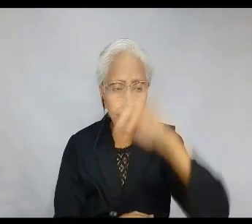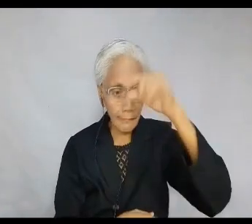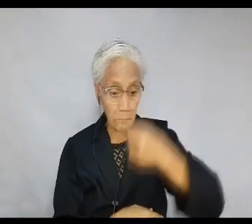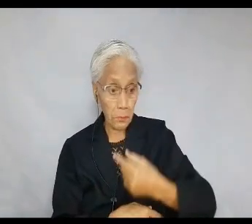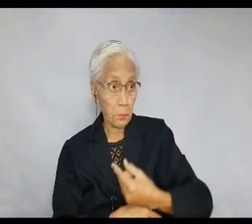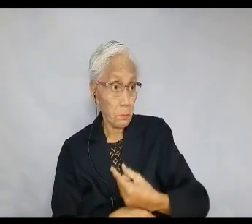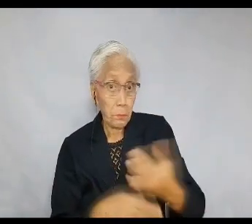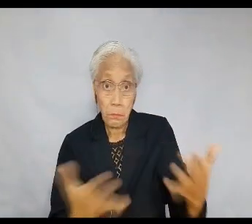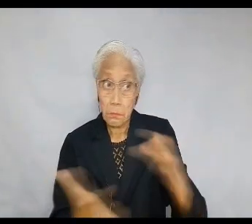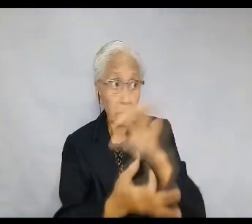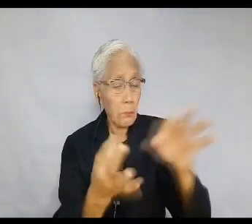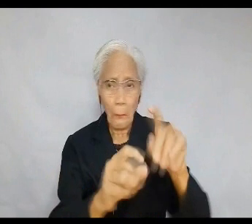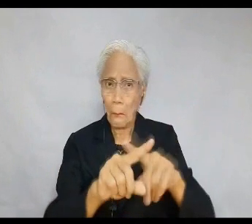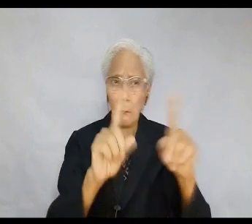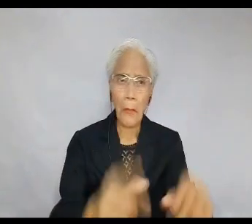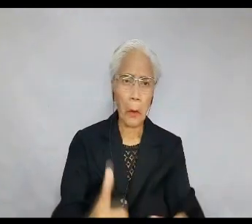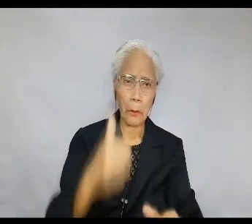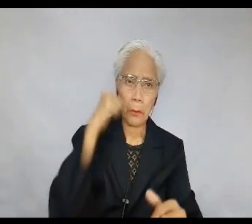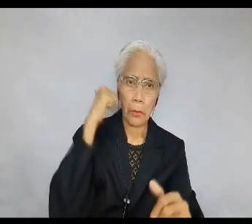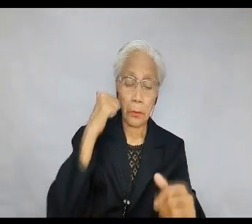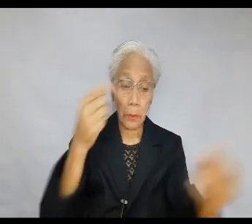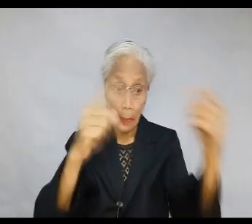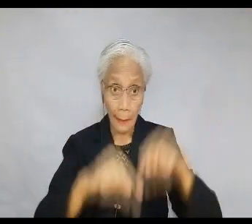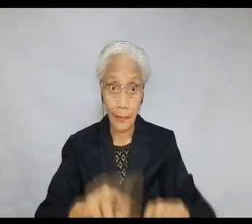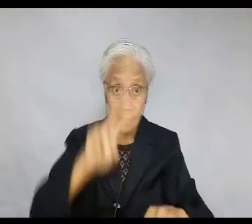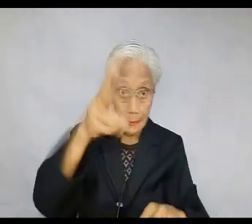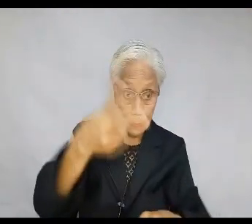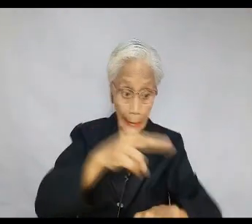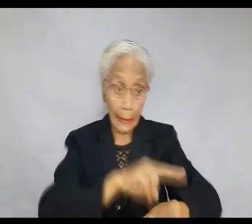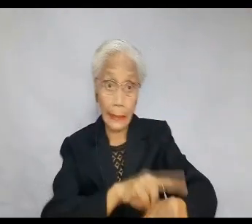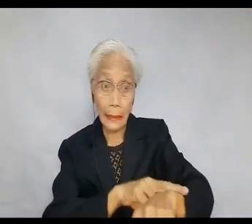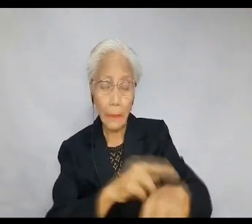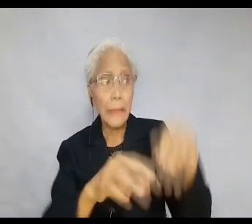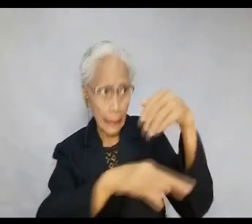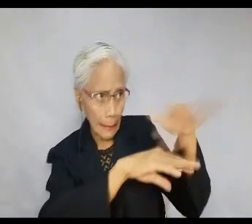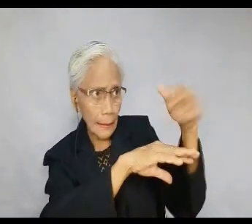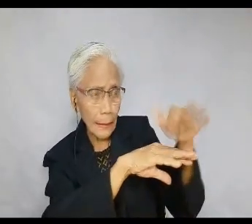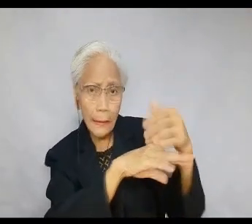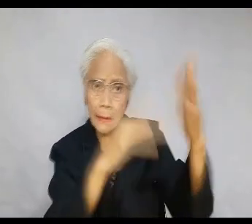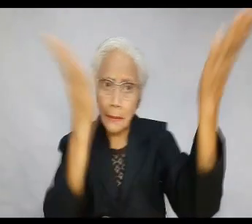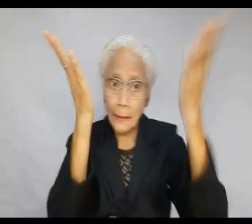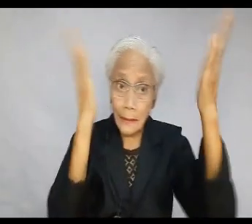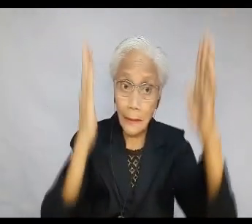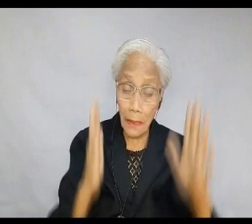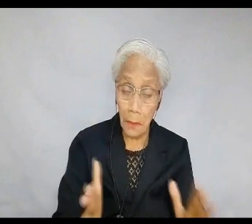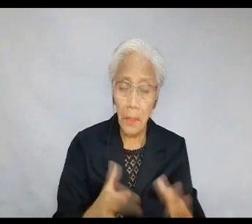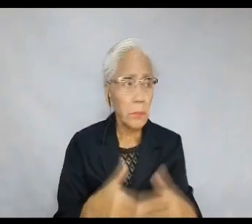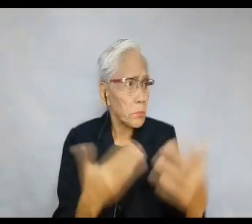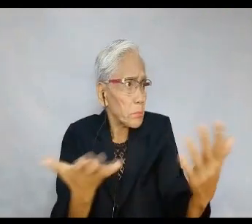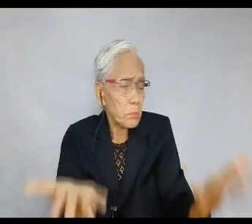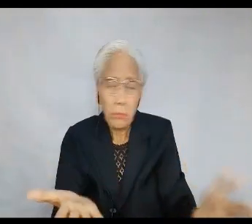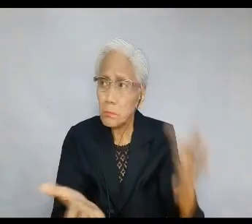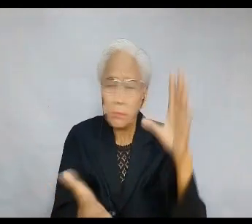but they refused to come. A second time, he sent other servants, saying, There